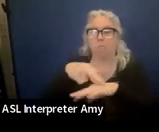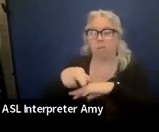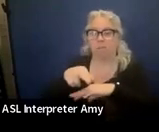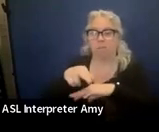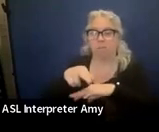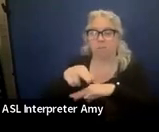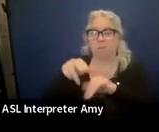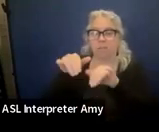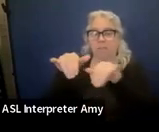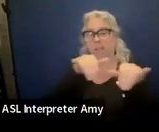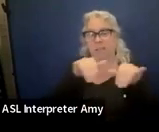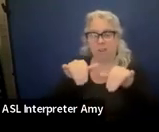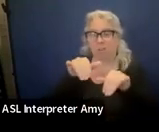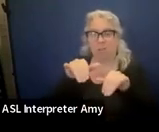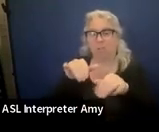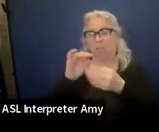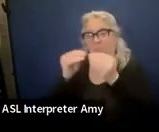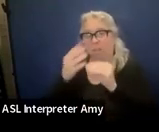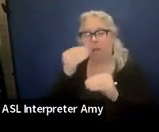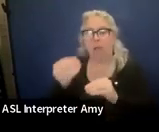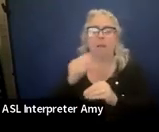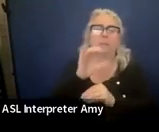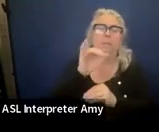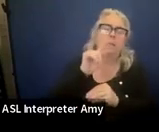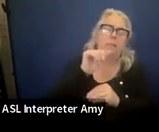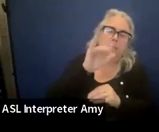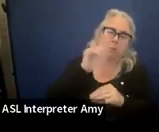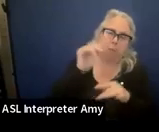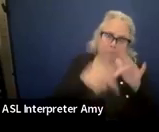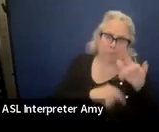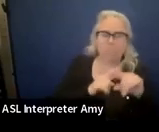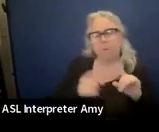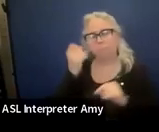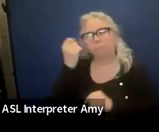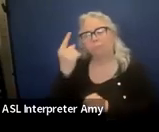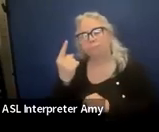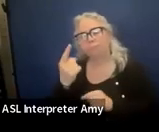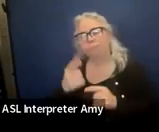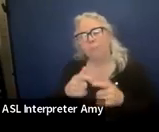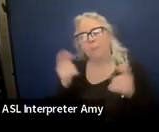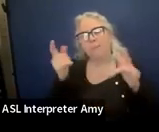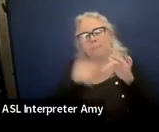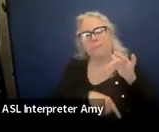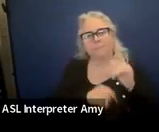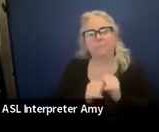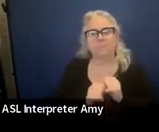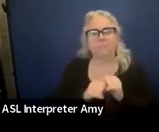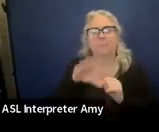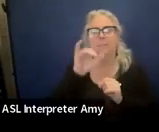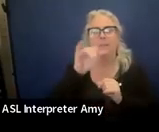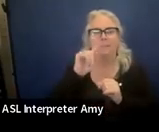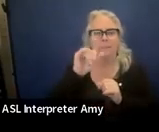scores. And there's a citation missing. But you guys got the real, you know, the big ones there. We all missed the citation.